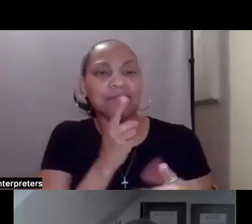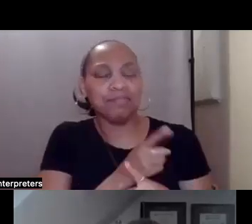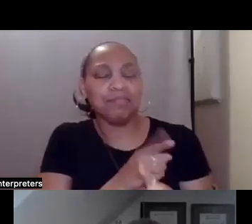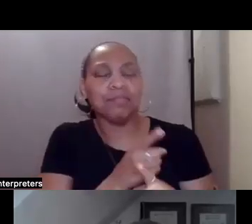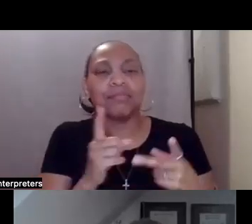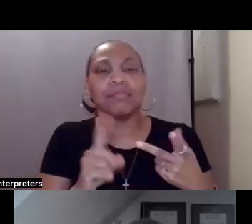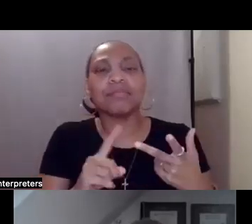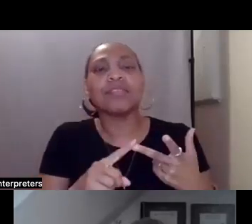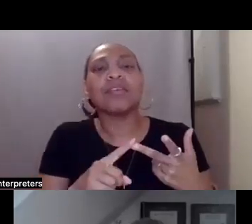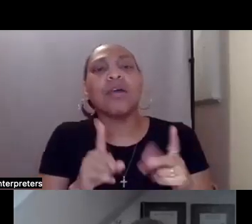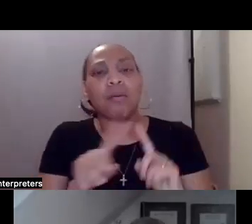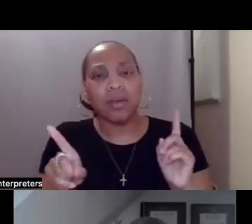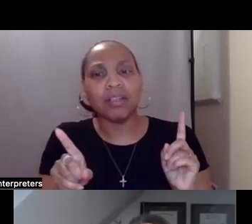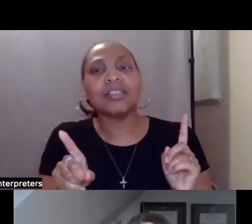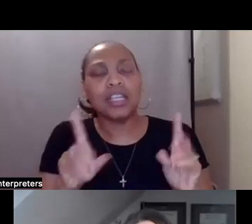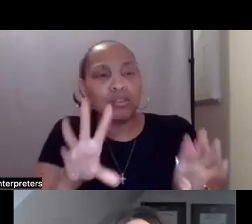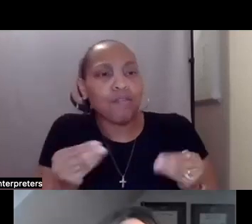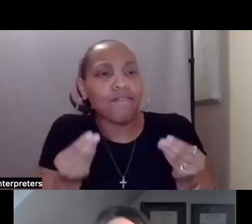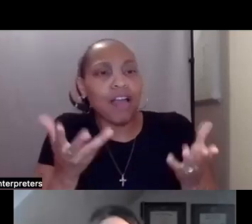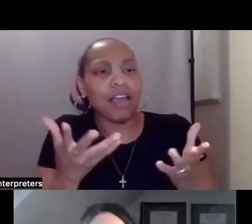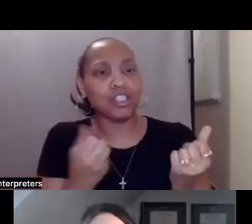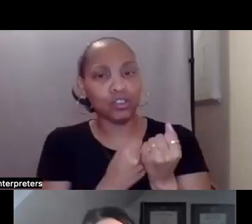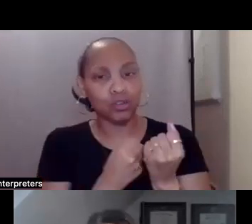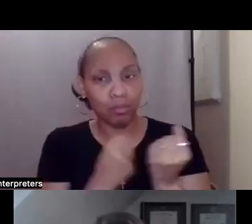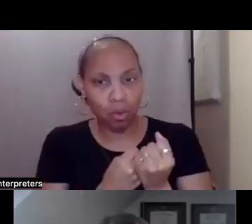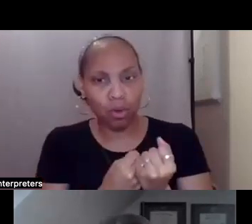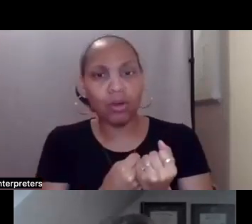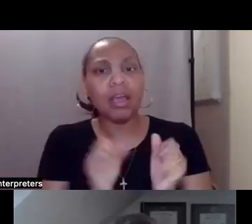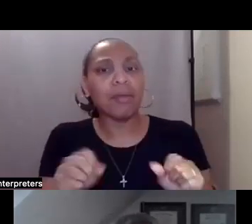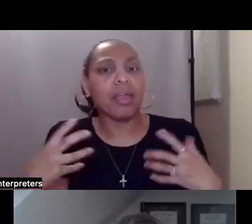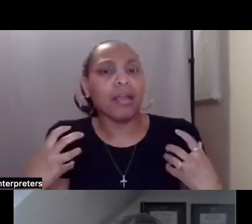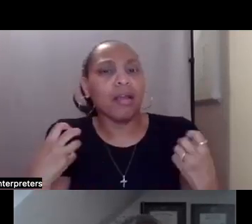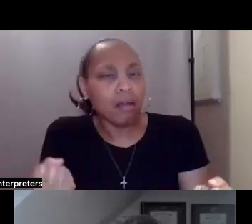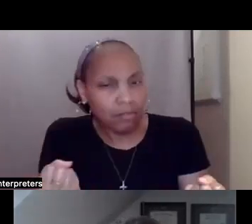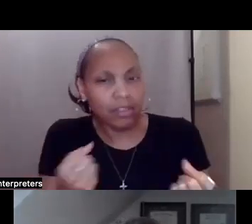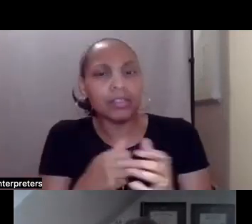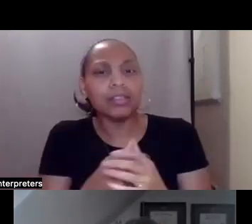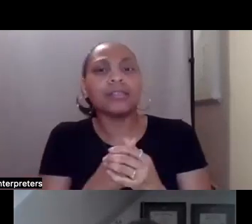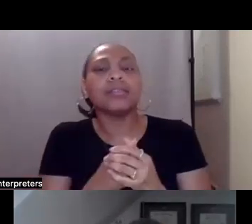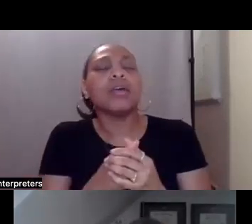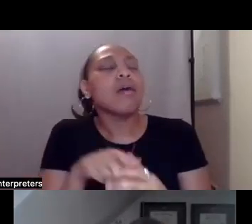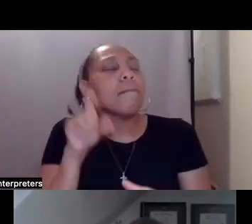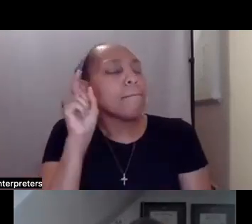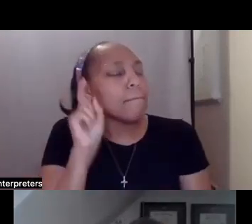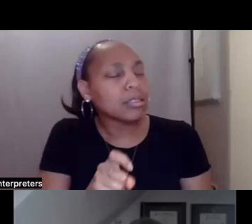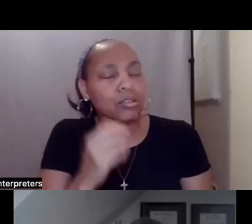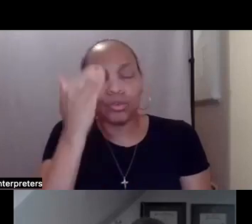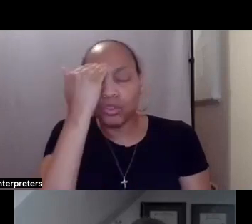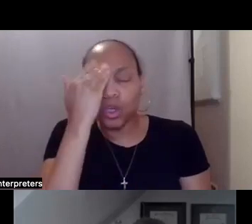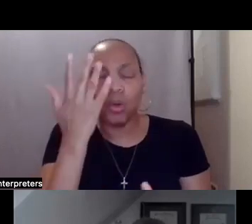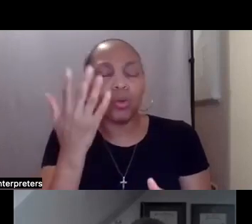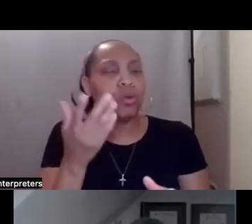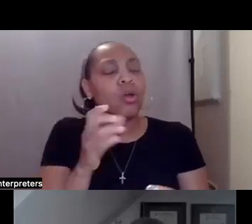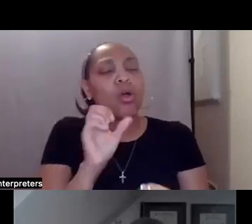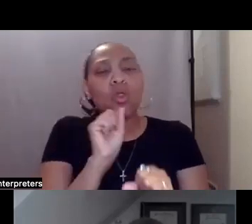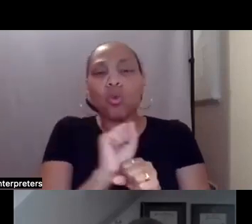support and being competent with that support. Supports coordinators must have a working knowledge of the self-direction model, how you can